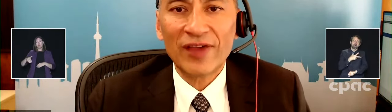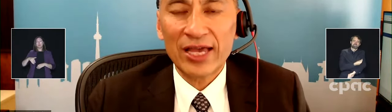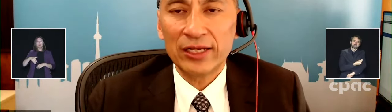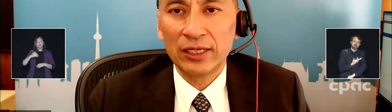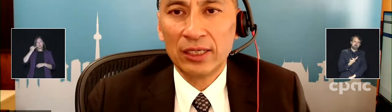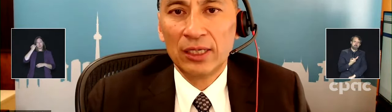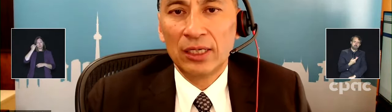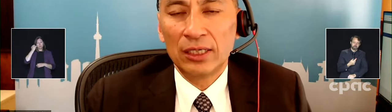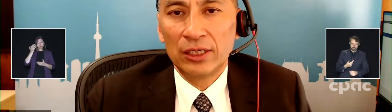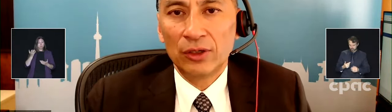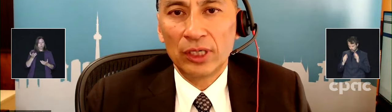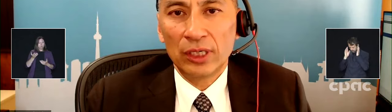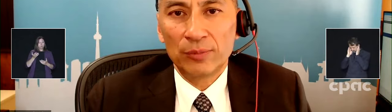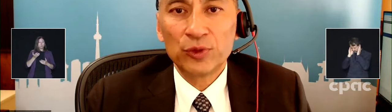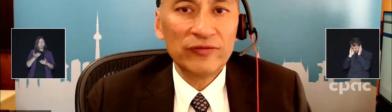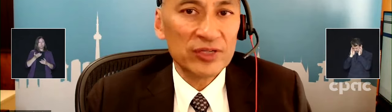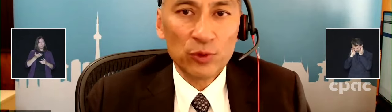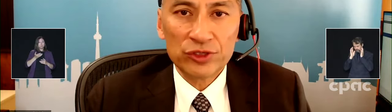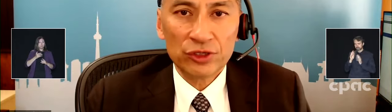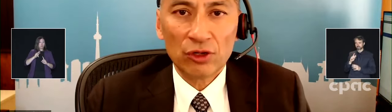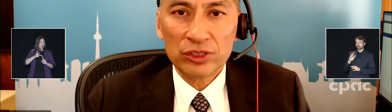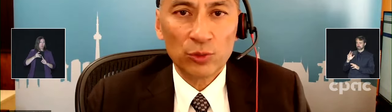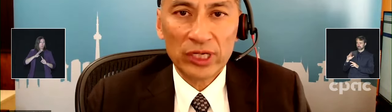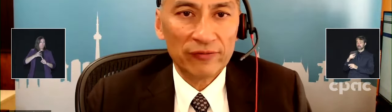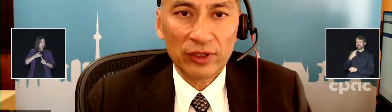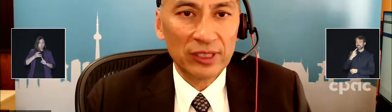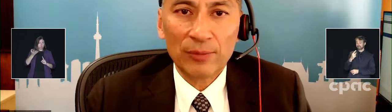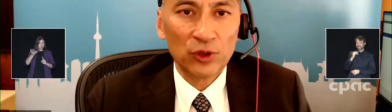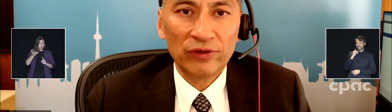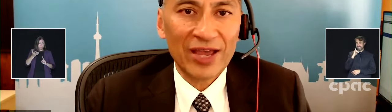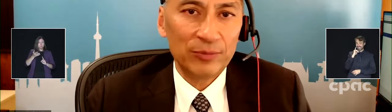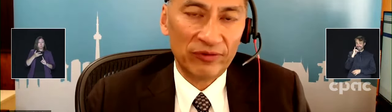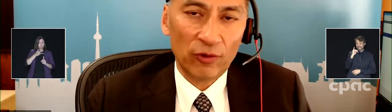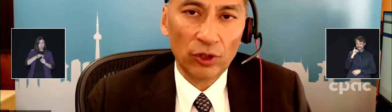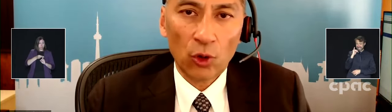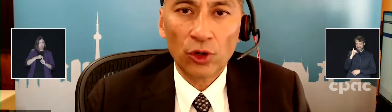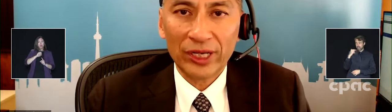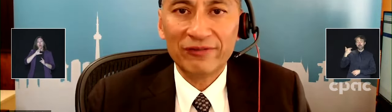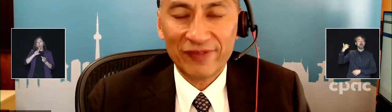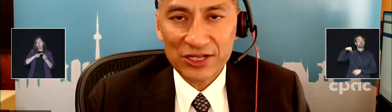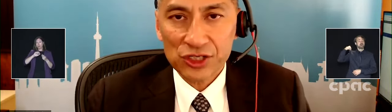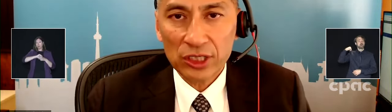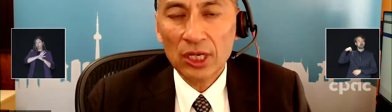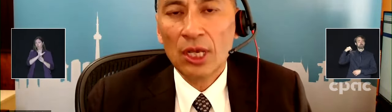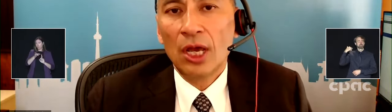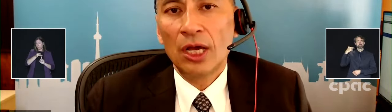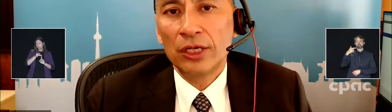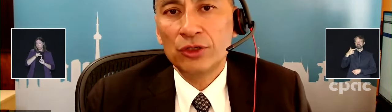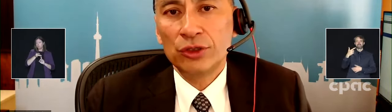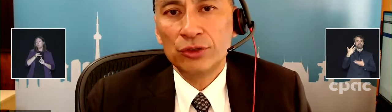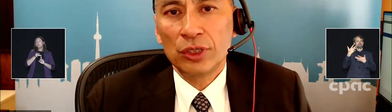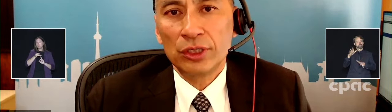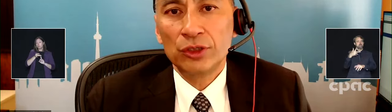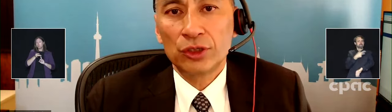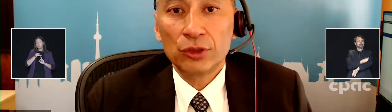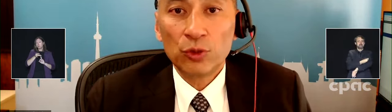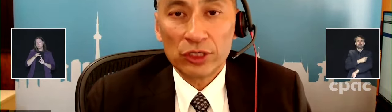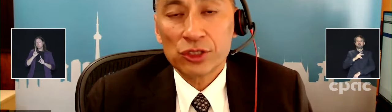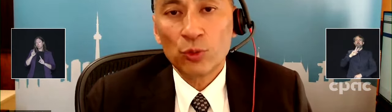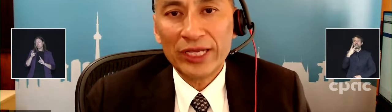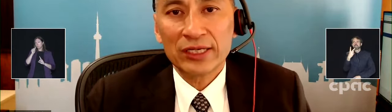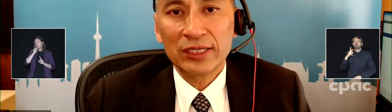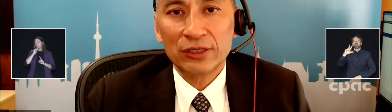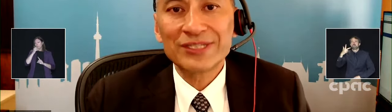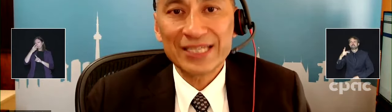you know, a previous booster dose, whatever number you've had before or infection, you could, should wait,